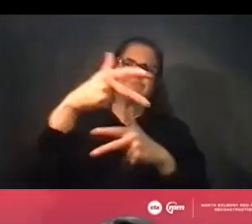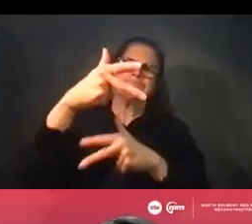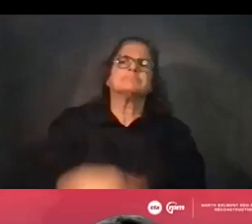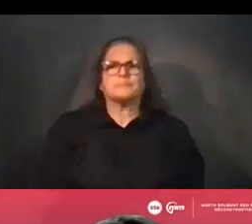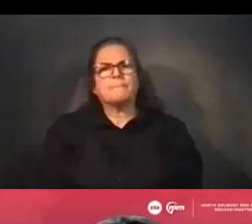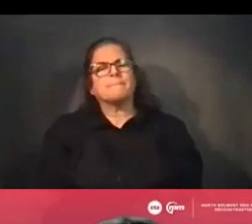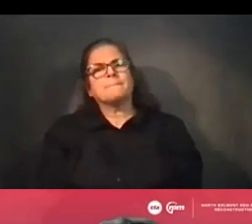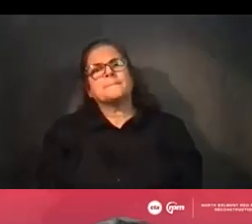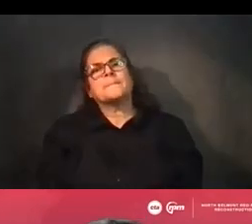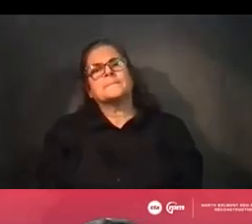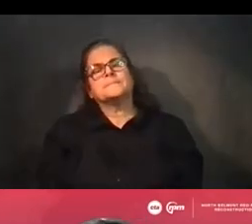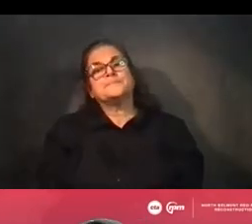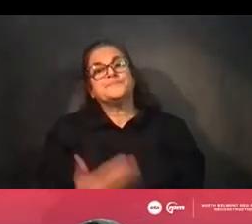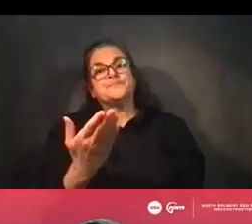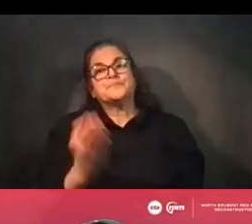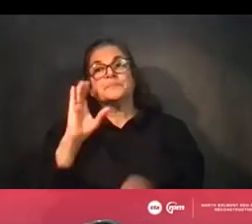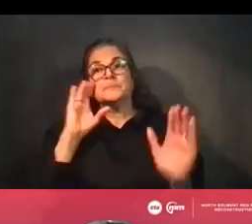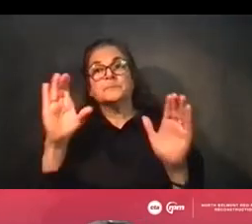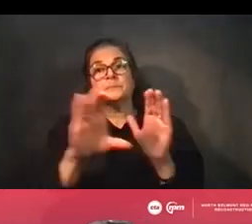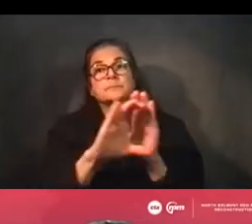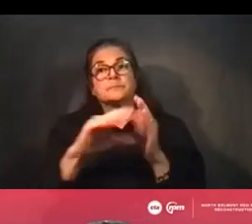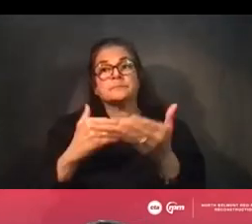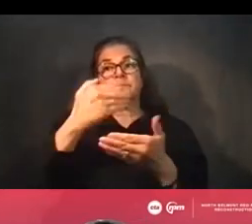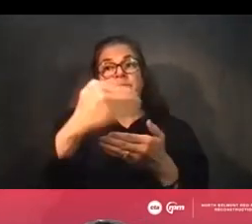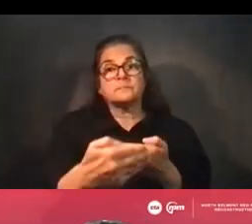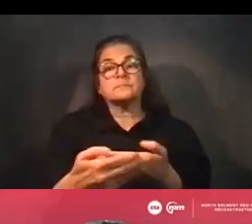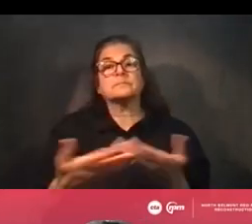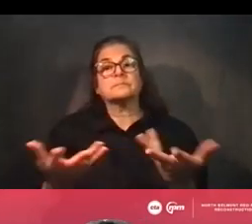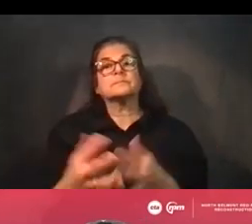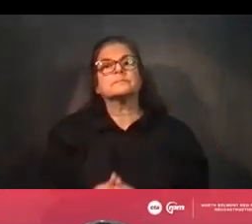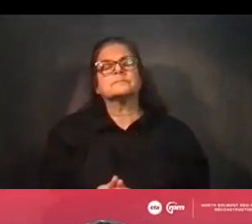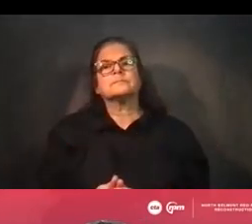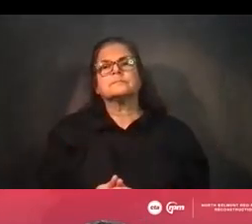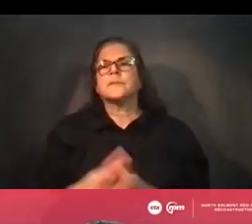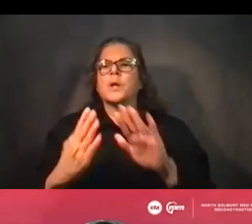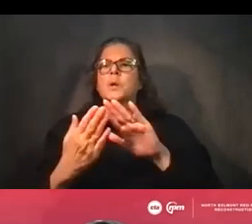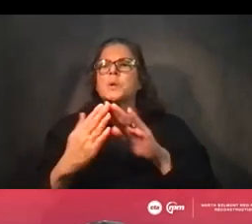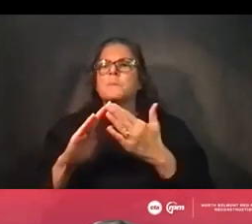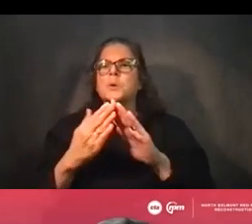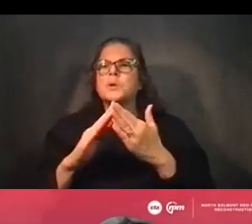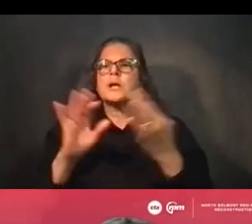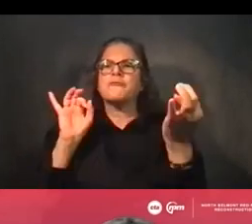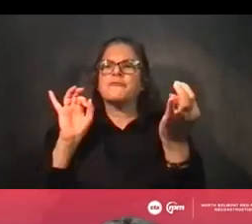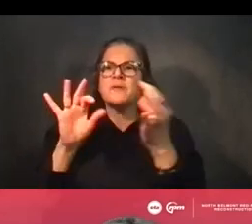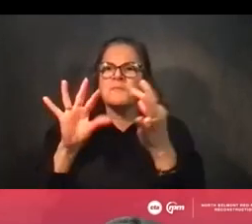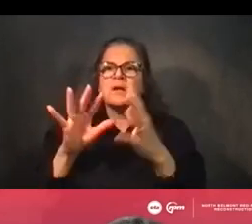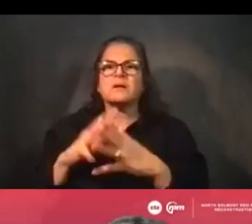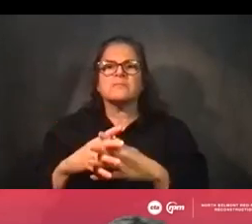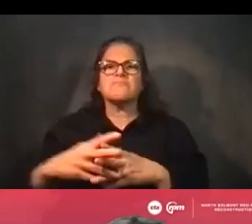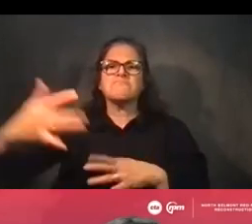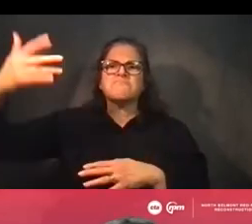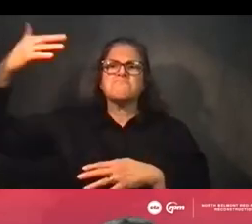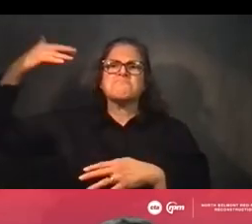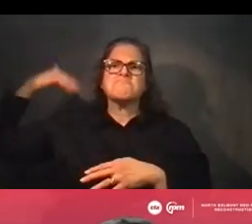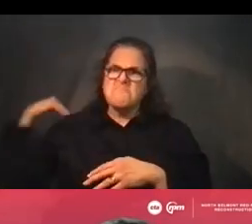And this photo I like because it gives you an example of how community feedback about this project years back when we first came out and